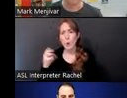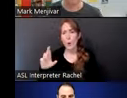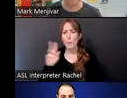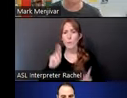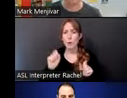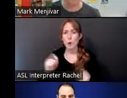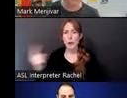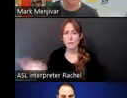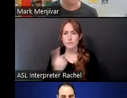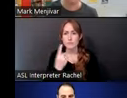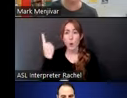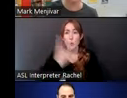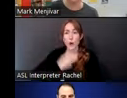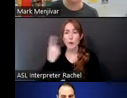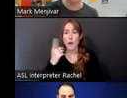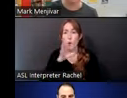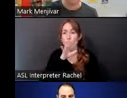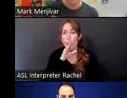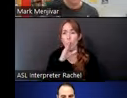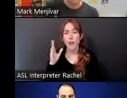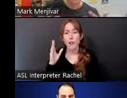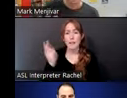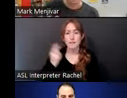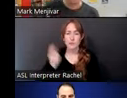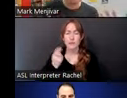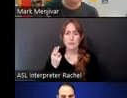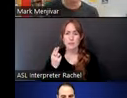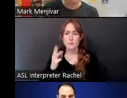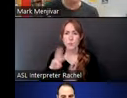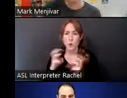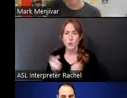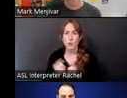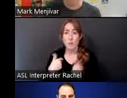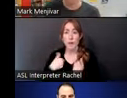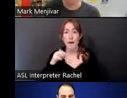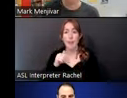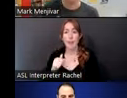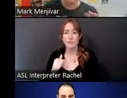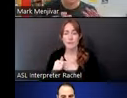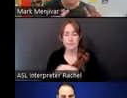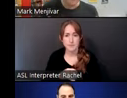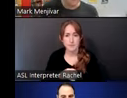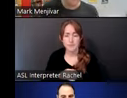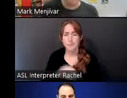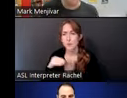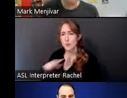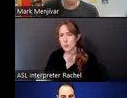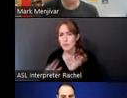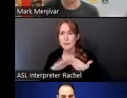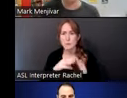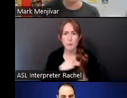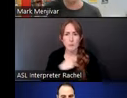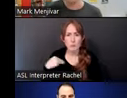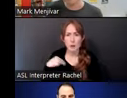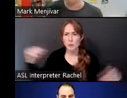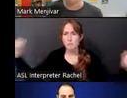oral history workshop that I led. And so those people that came, usually students, also community members, but they're the ones who went through the